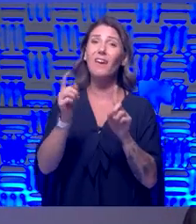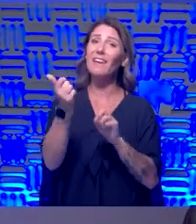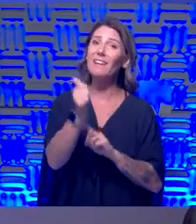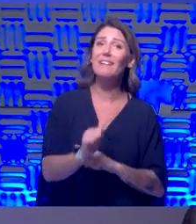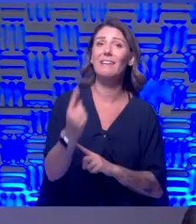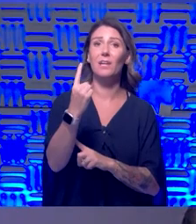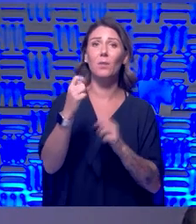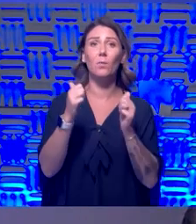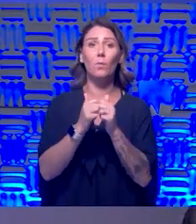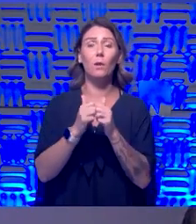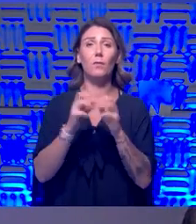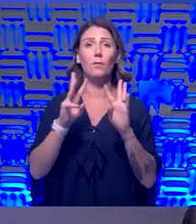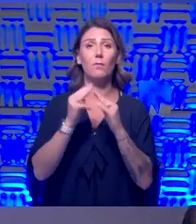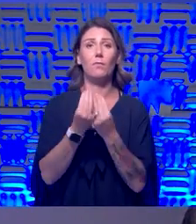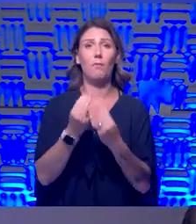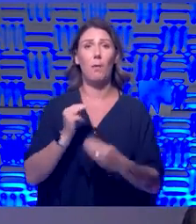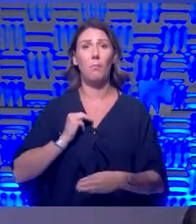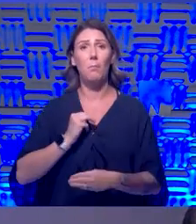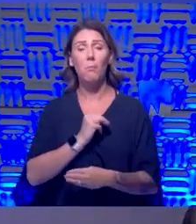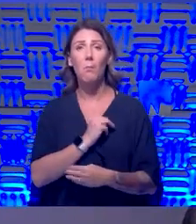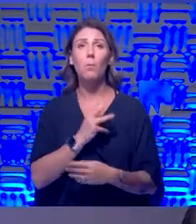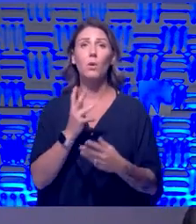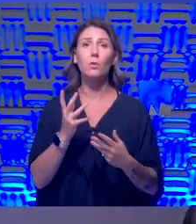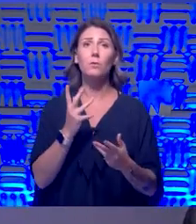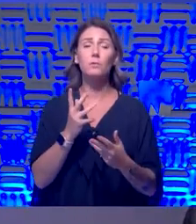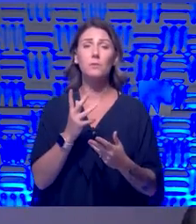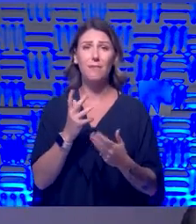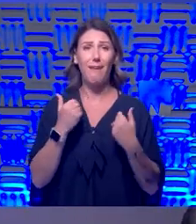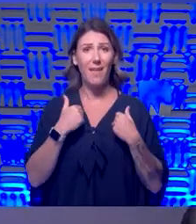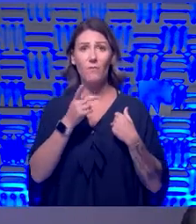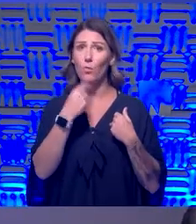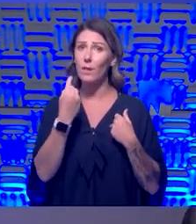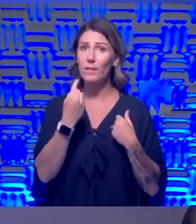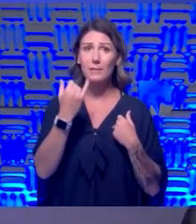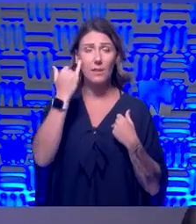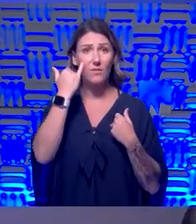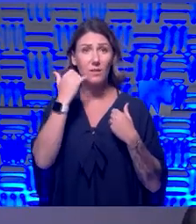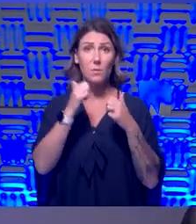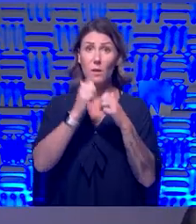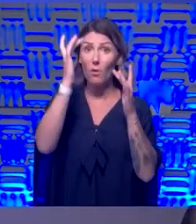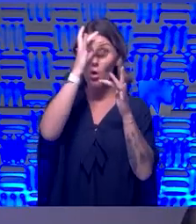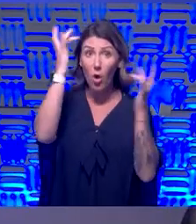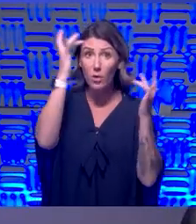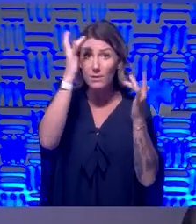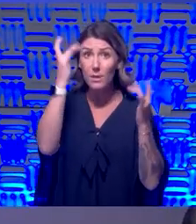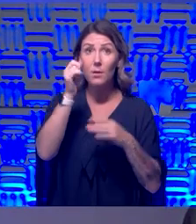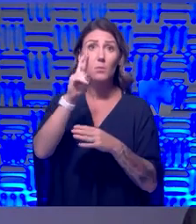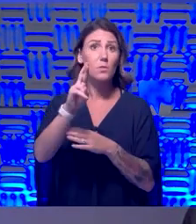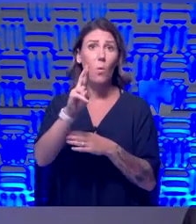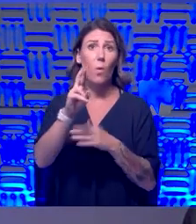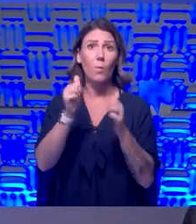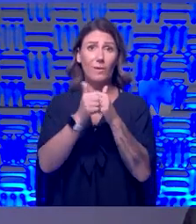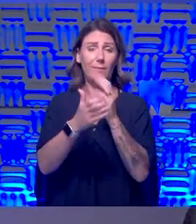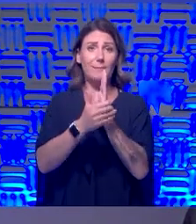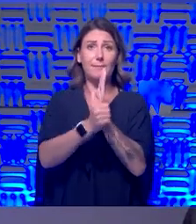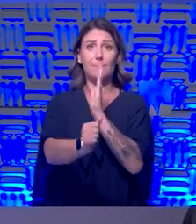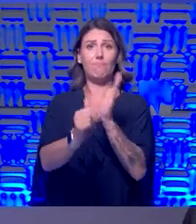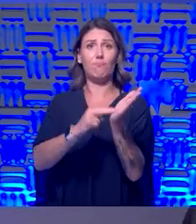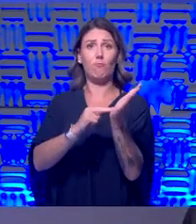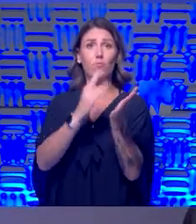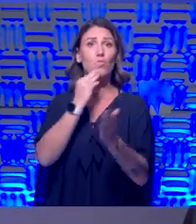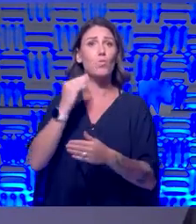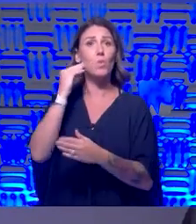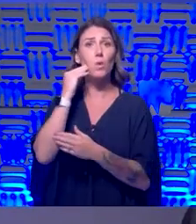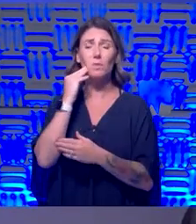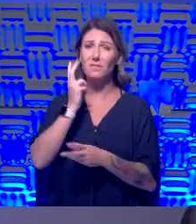with family members, um, you know, who are at risk, whether it be with Alzheimer's or just in skilled nursing facilities, this has been